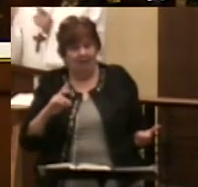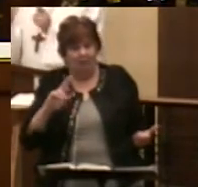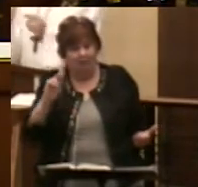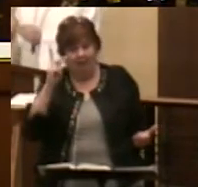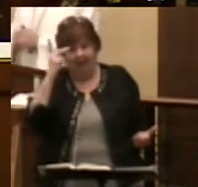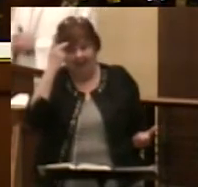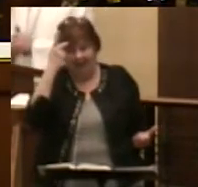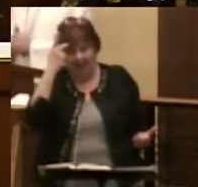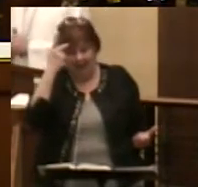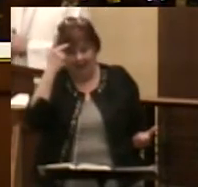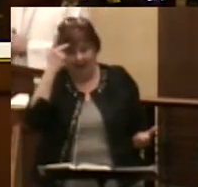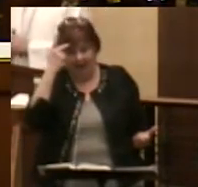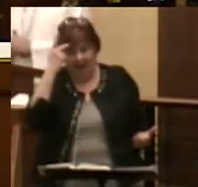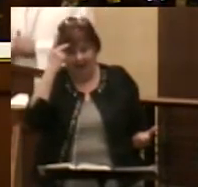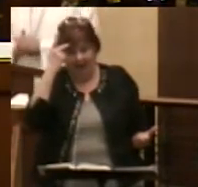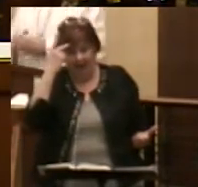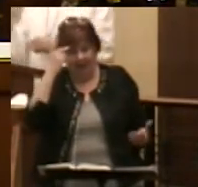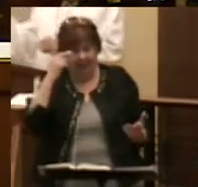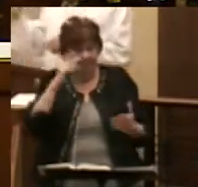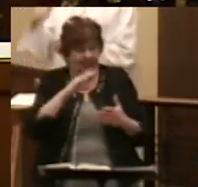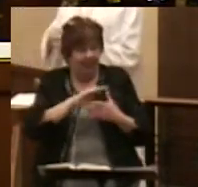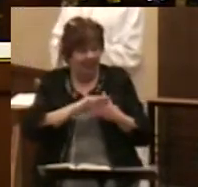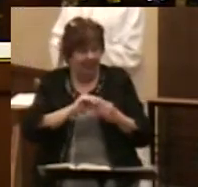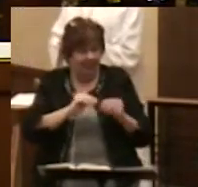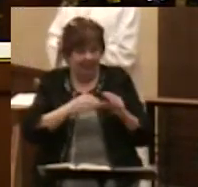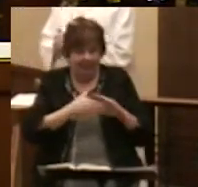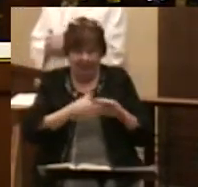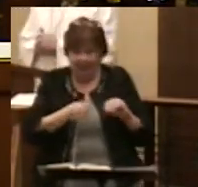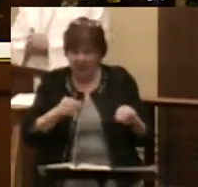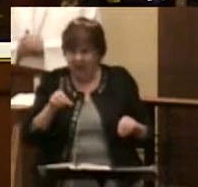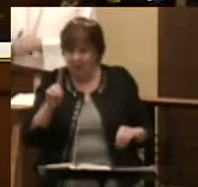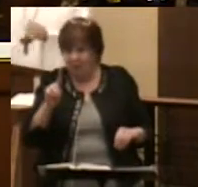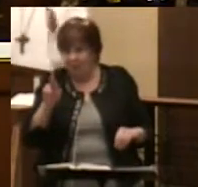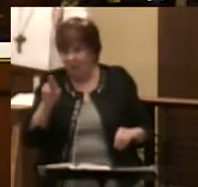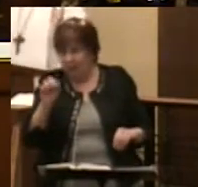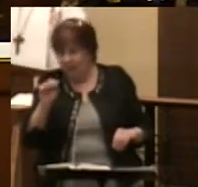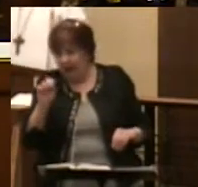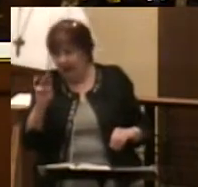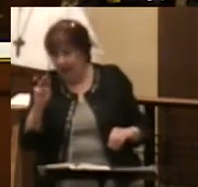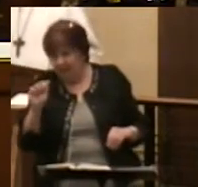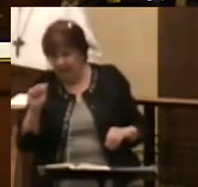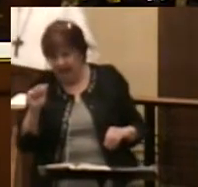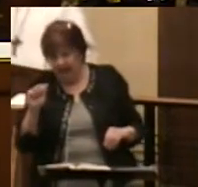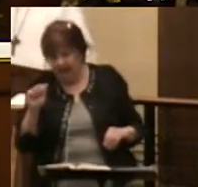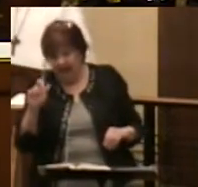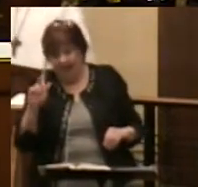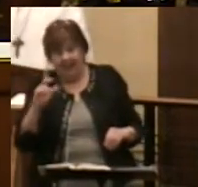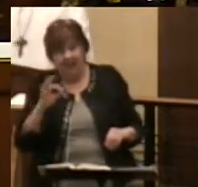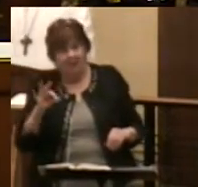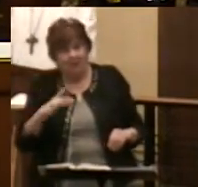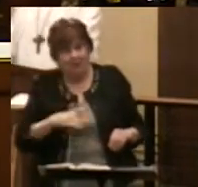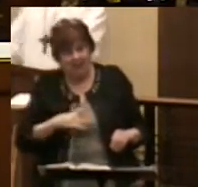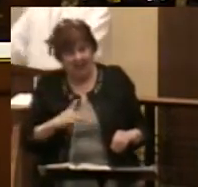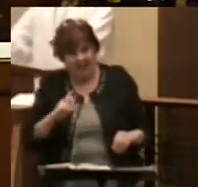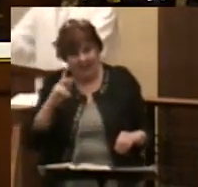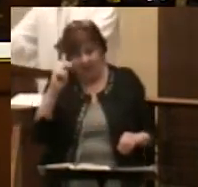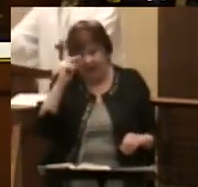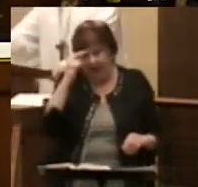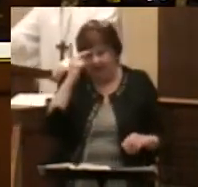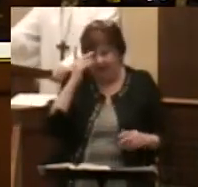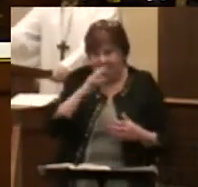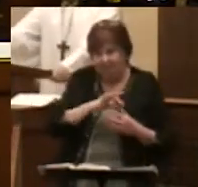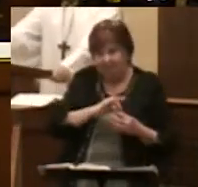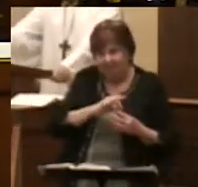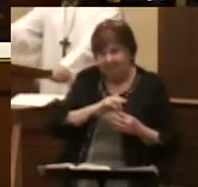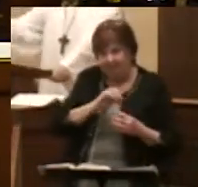this may be your year. If you really like political drama, probably every year is your year, because it doesn't seem that hard to